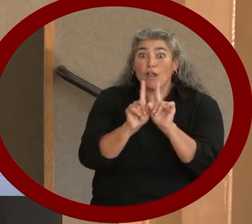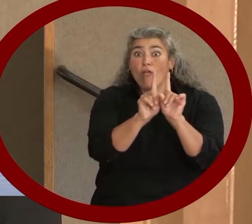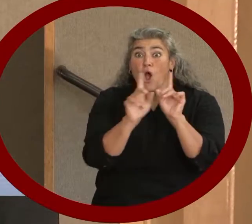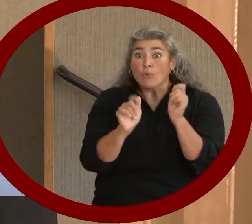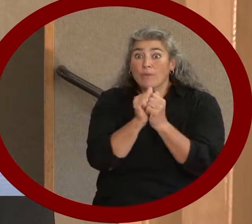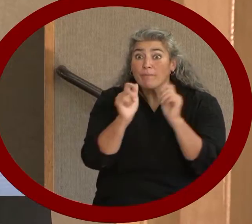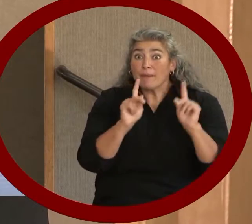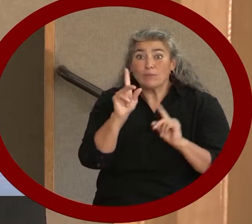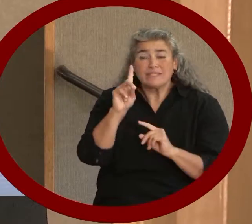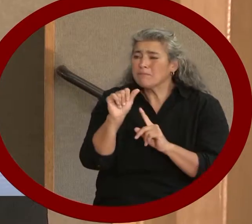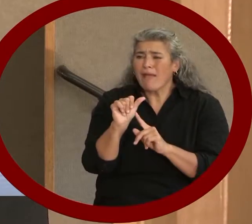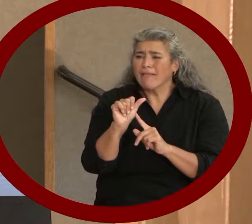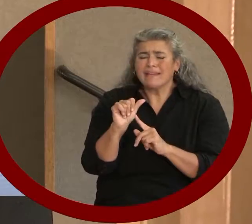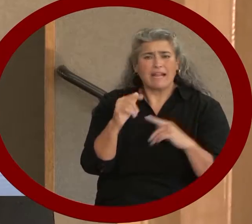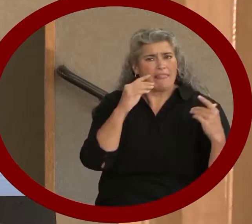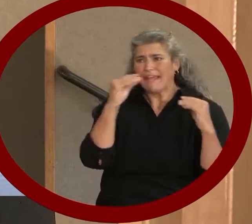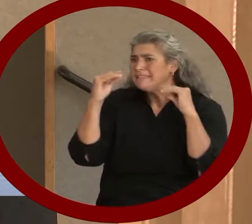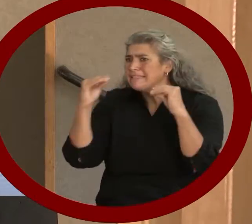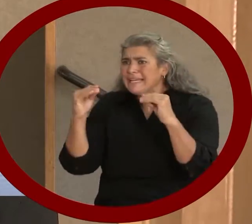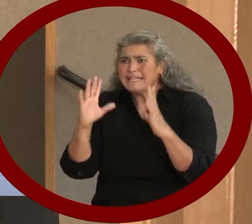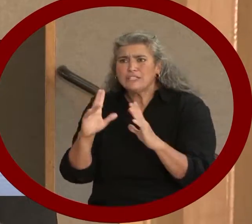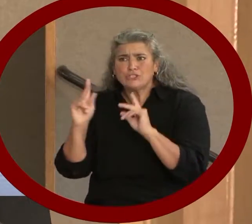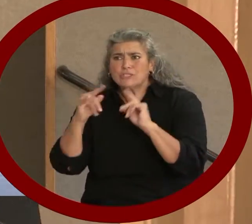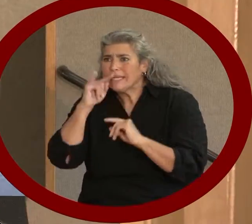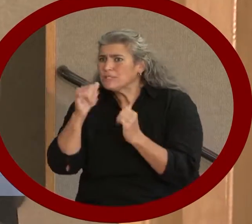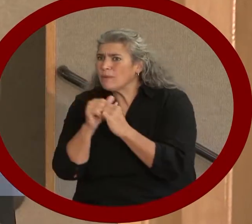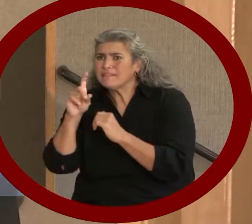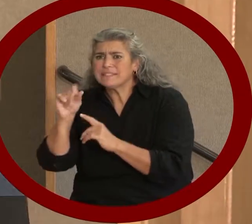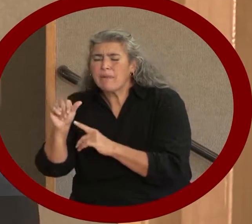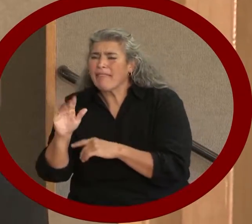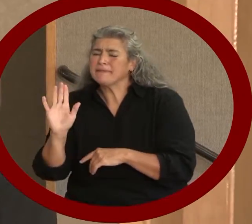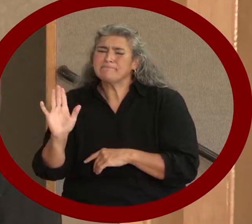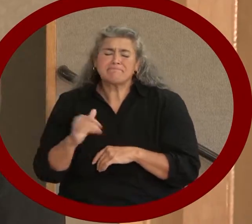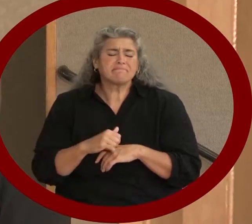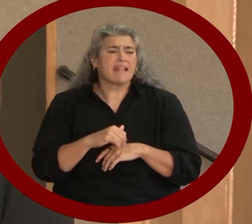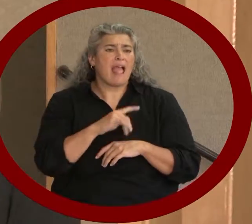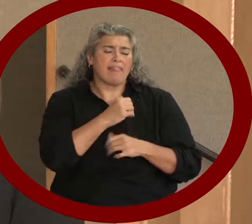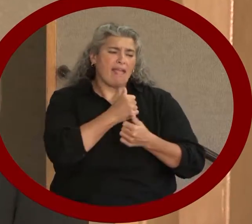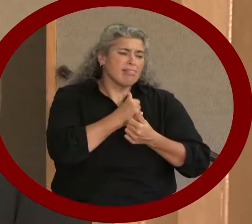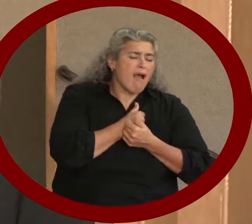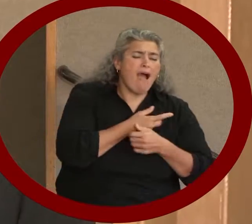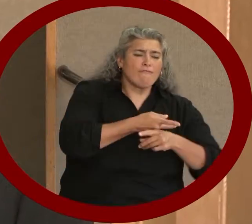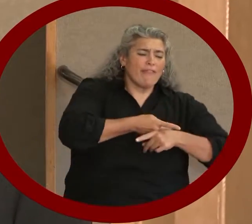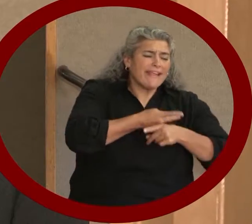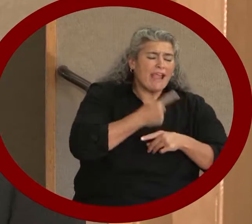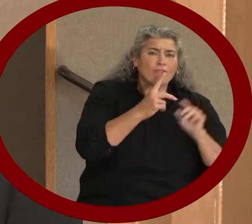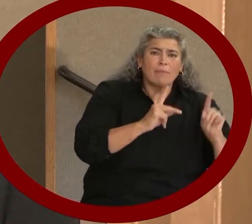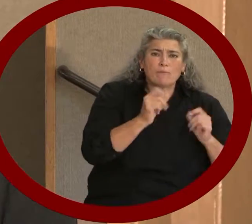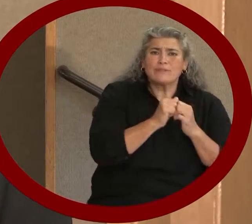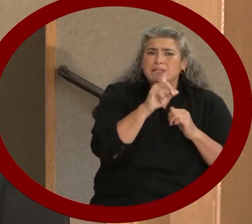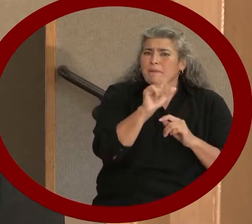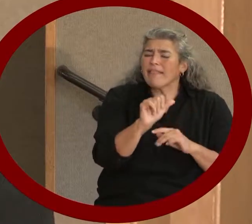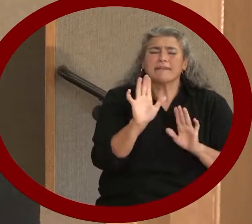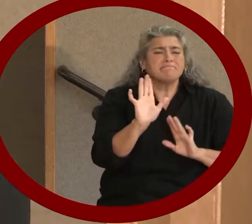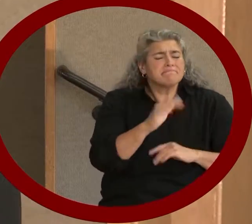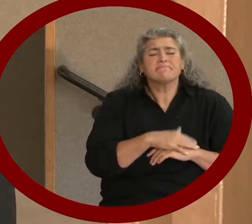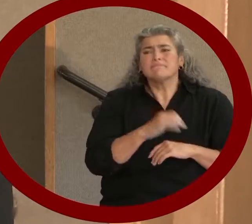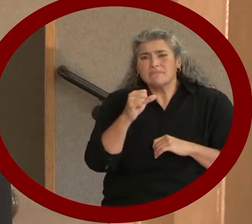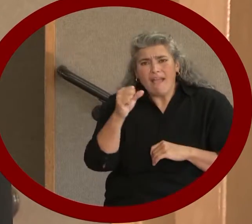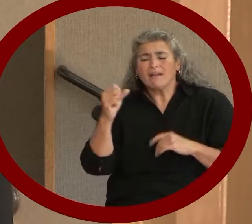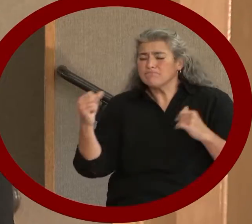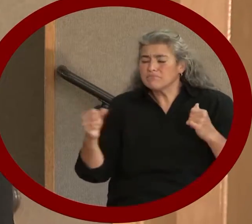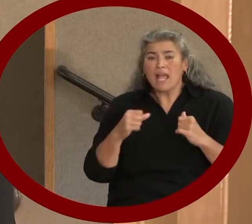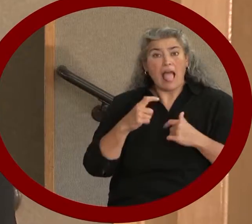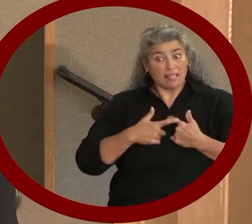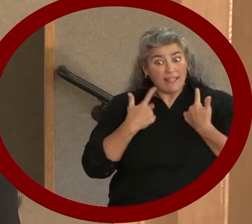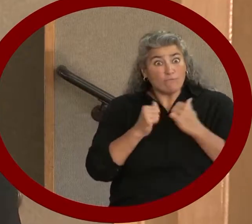people with disabilities or teach kids with disabilities. Not because they love and care for someone with a disability. And not because they live